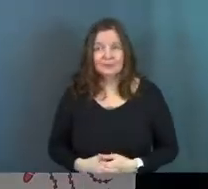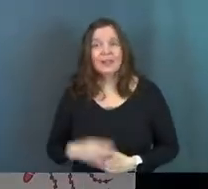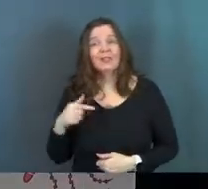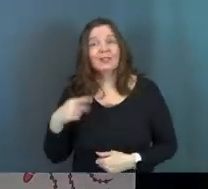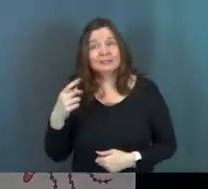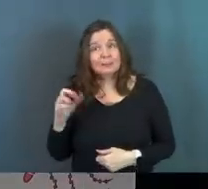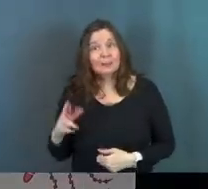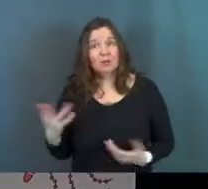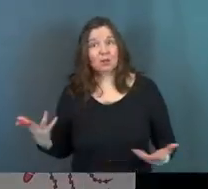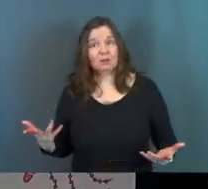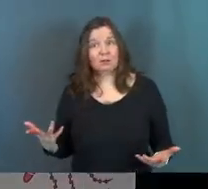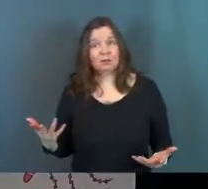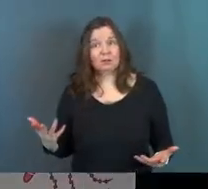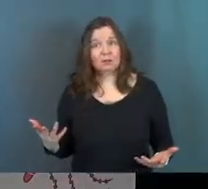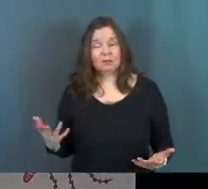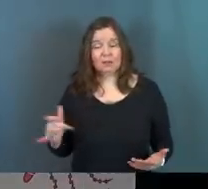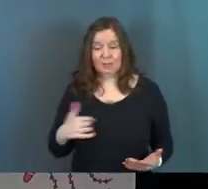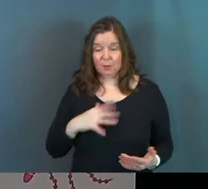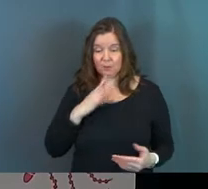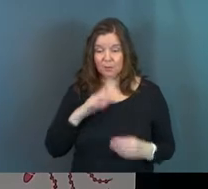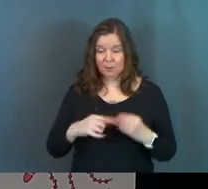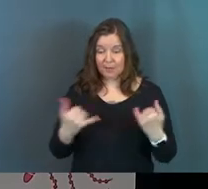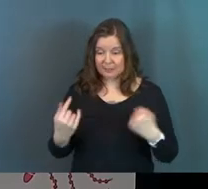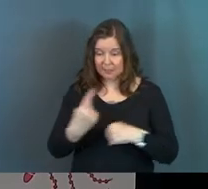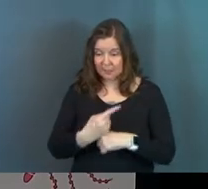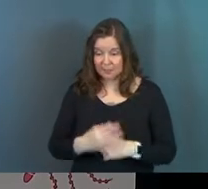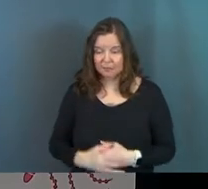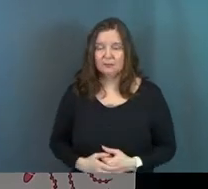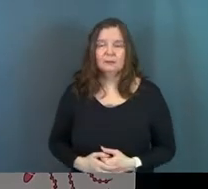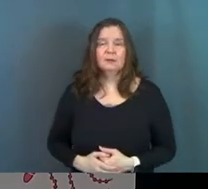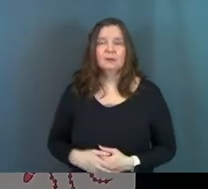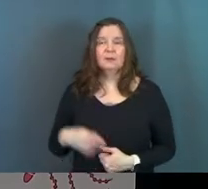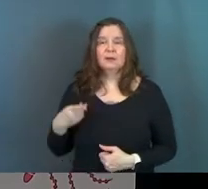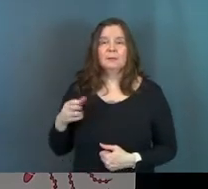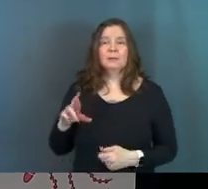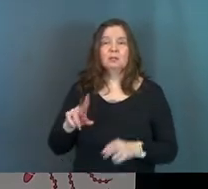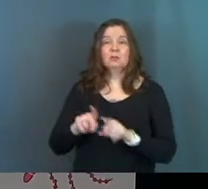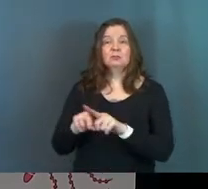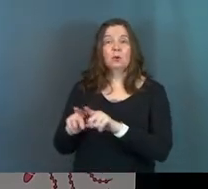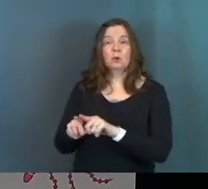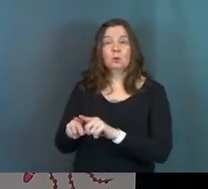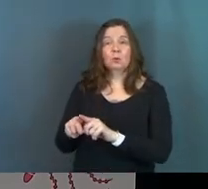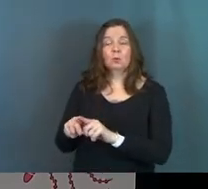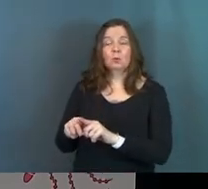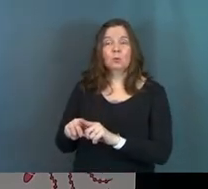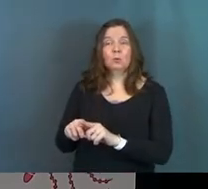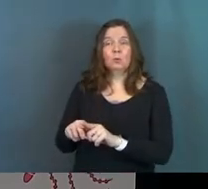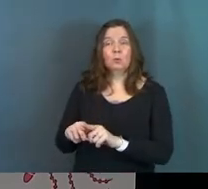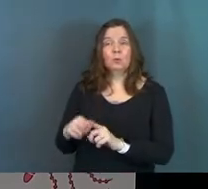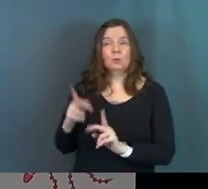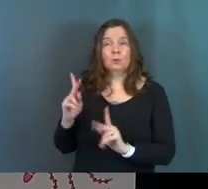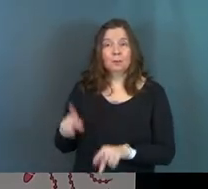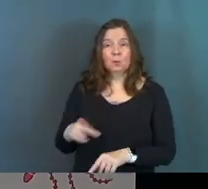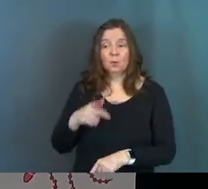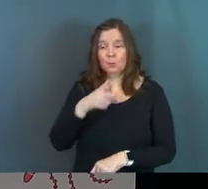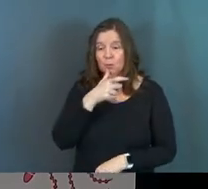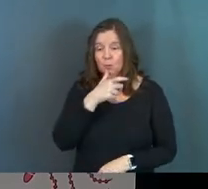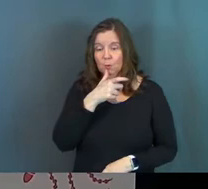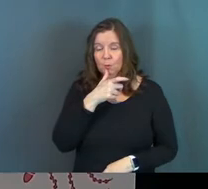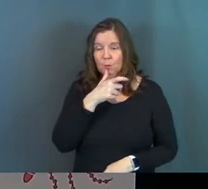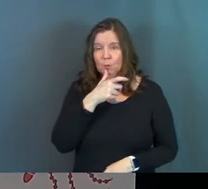This is Peter. And like we're talking about today, Peter's also the one who on